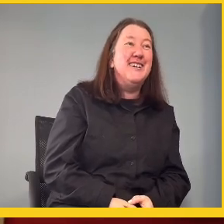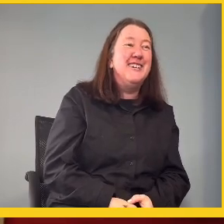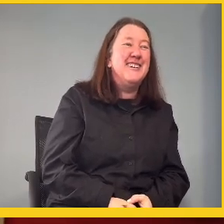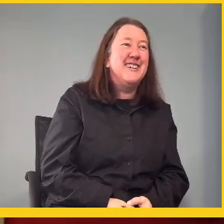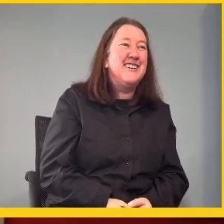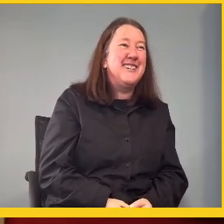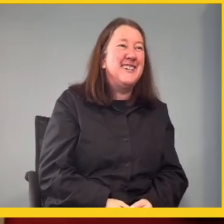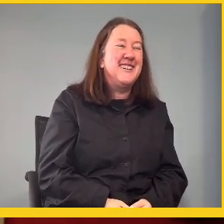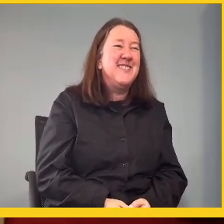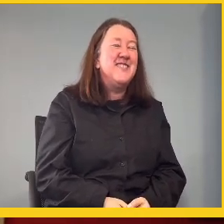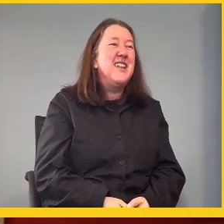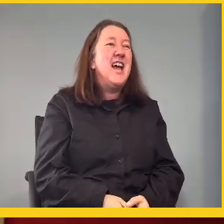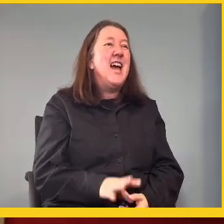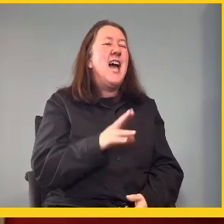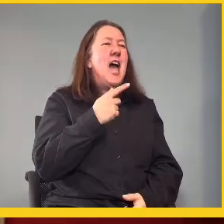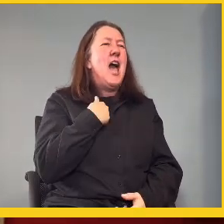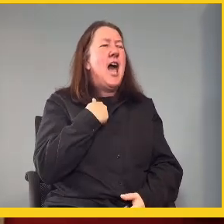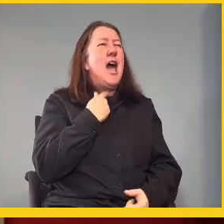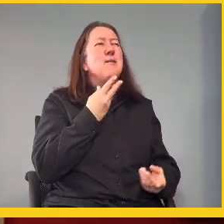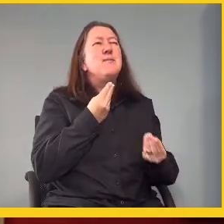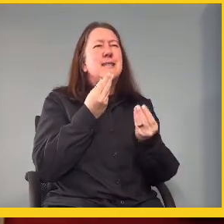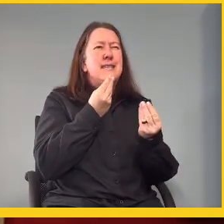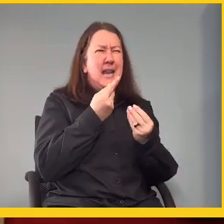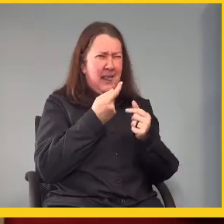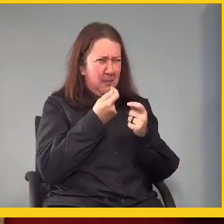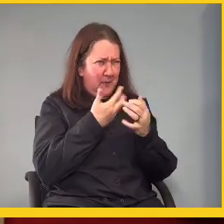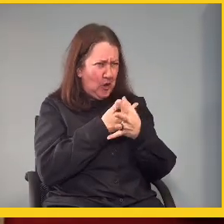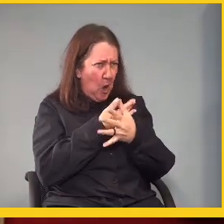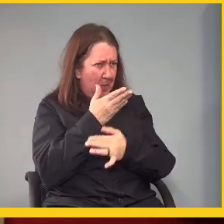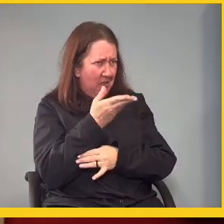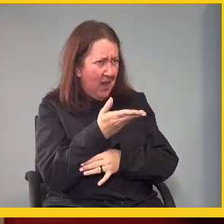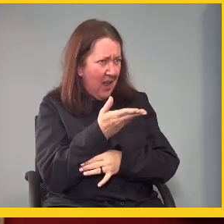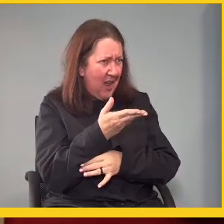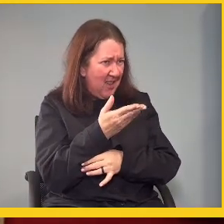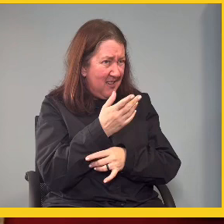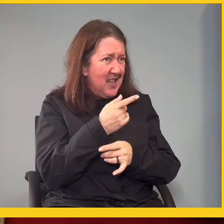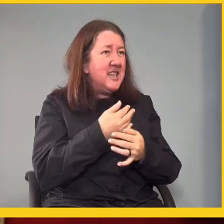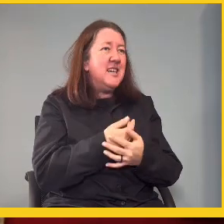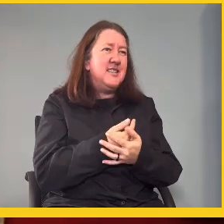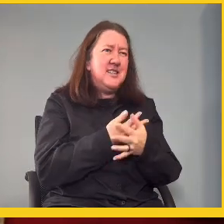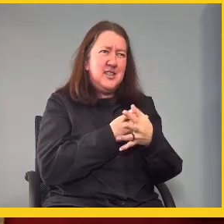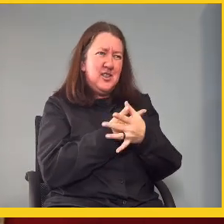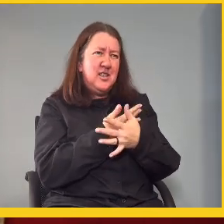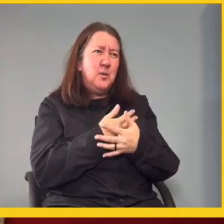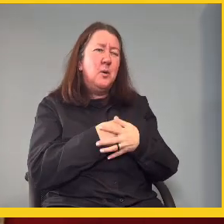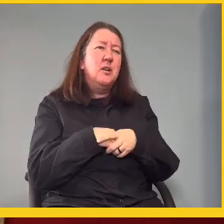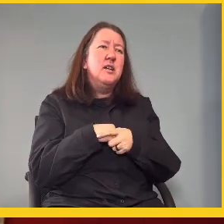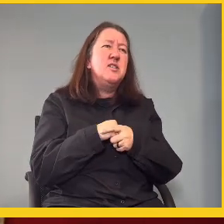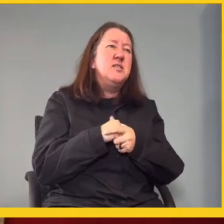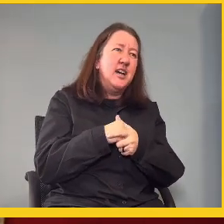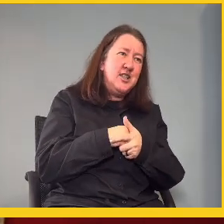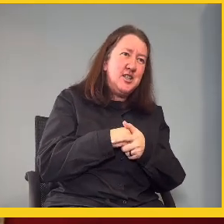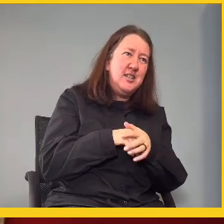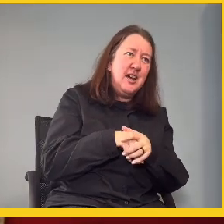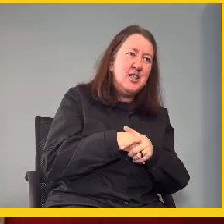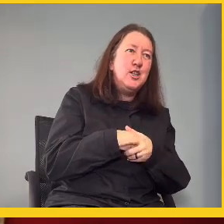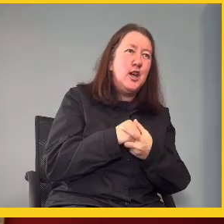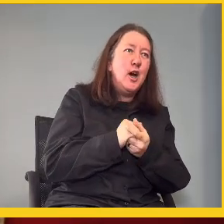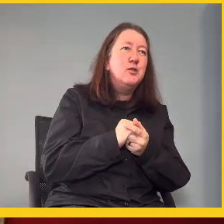so. And I'm sensing like a bit of German in that. Is there like a German list? Yes.